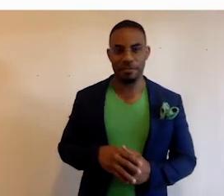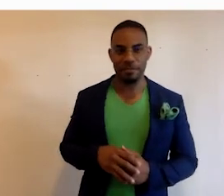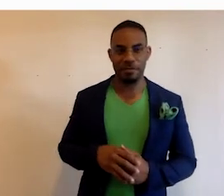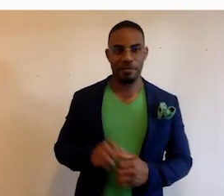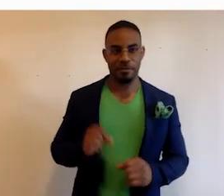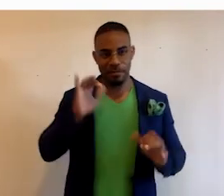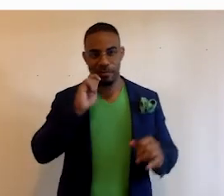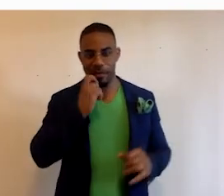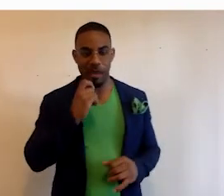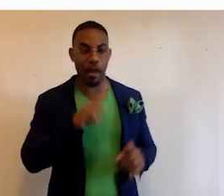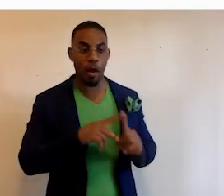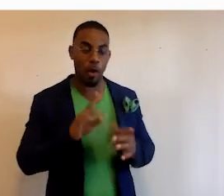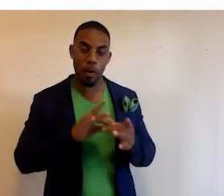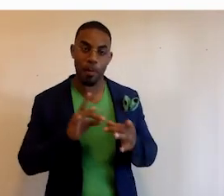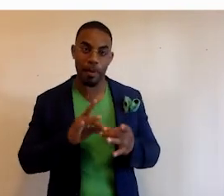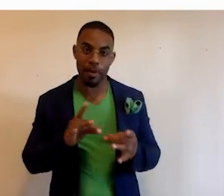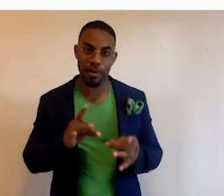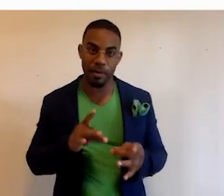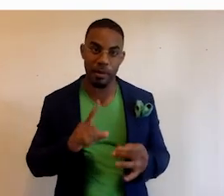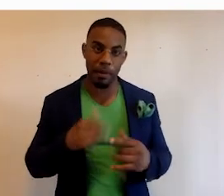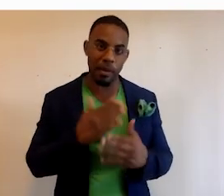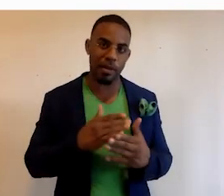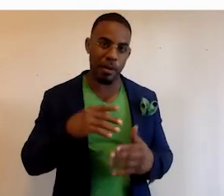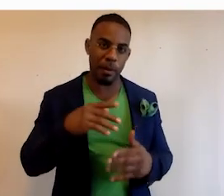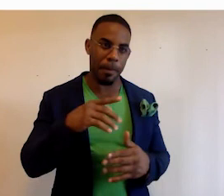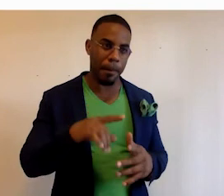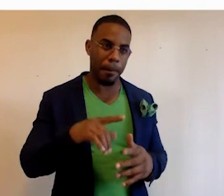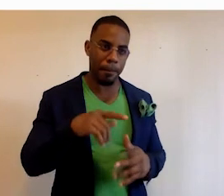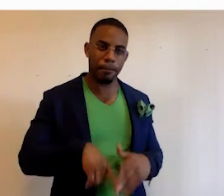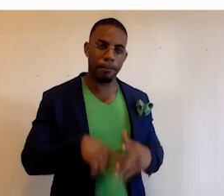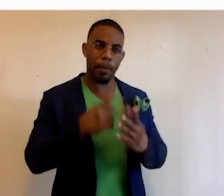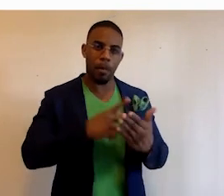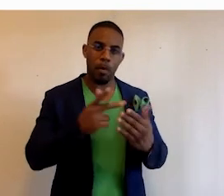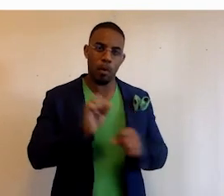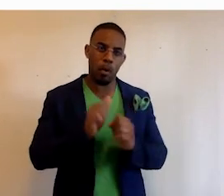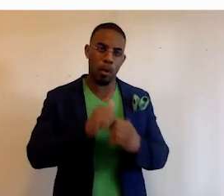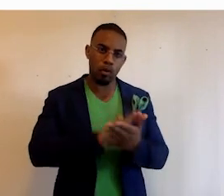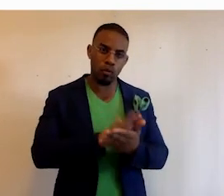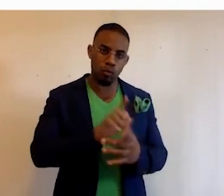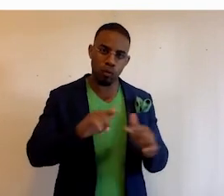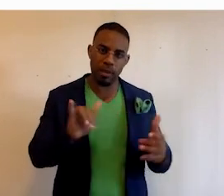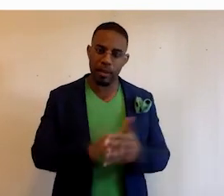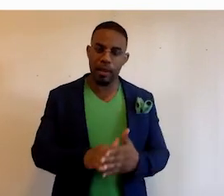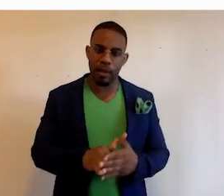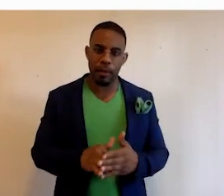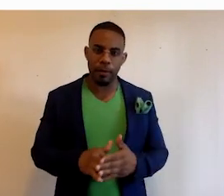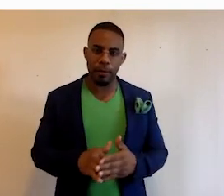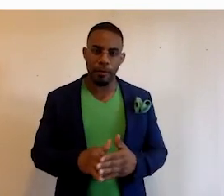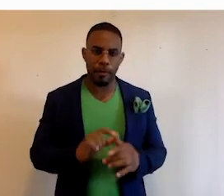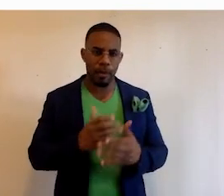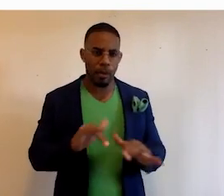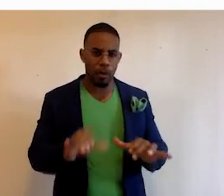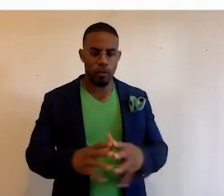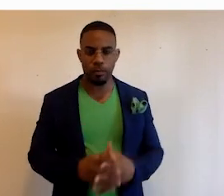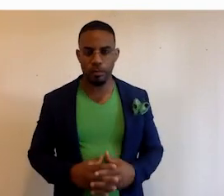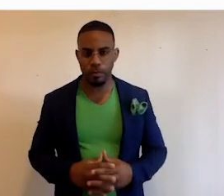That's very cool. And then you also mentioned earlier about some pilot programs that you're working on with schools and things of that nature. Some other things that you're